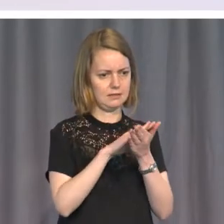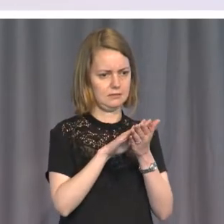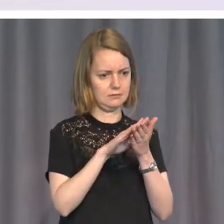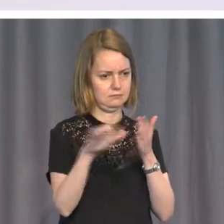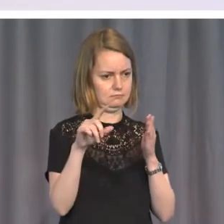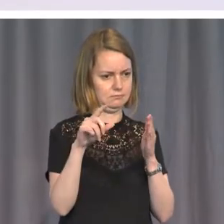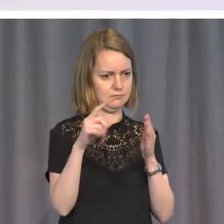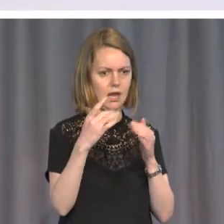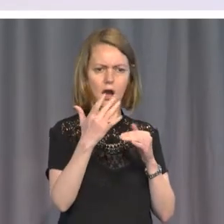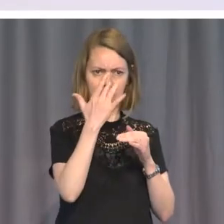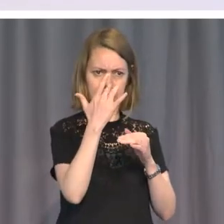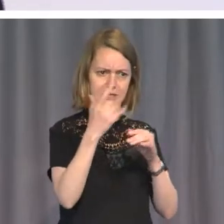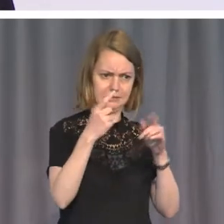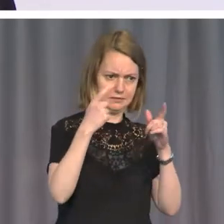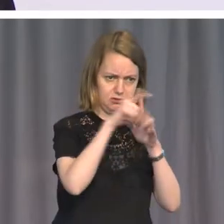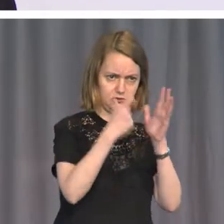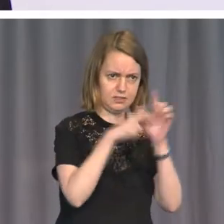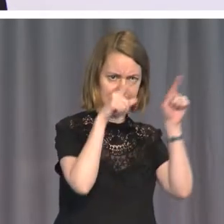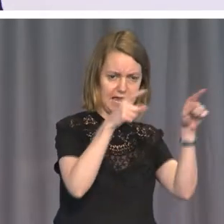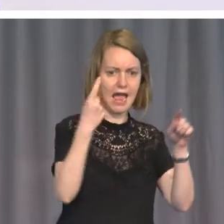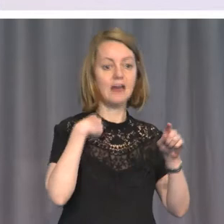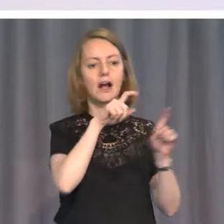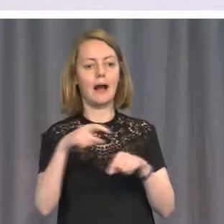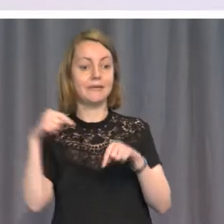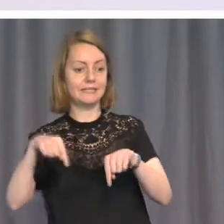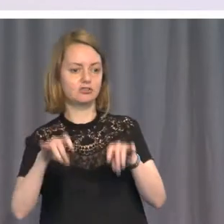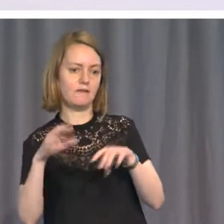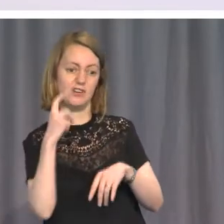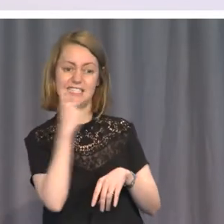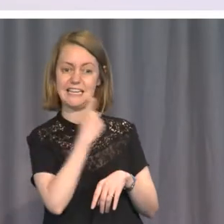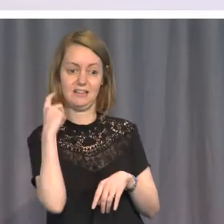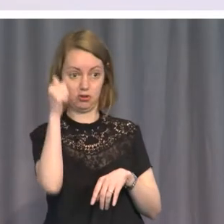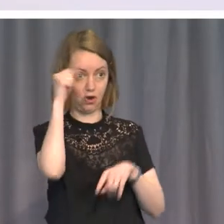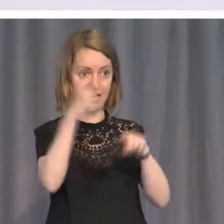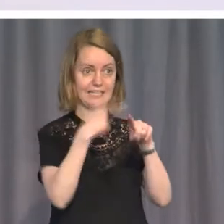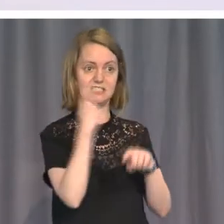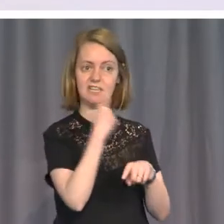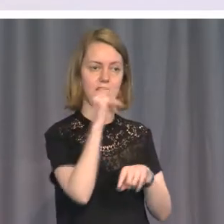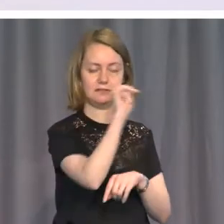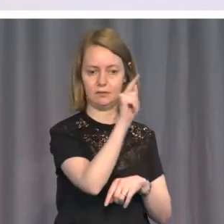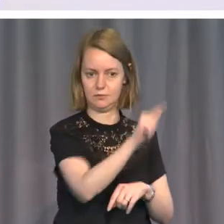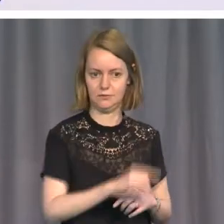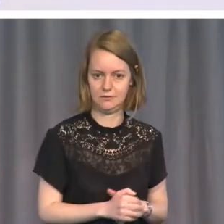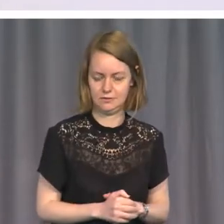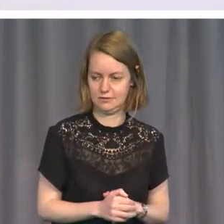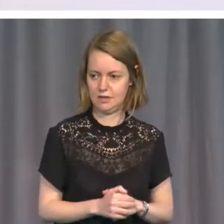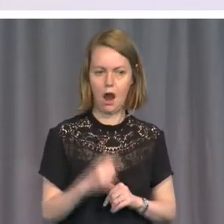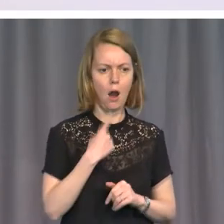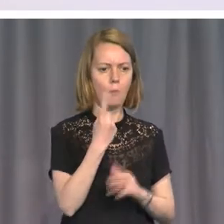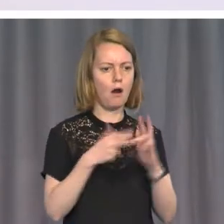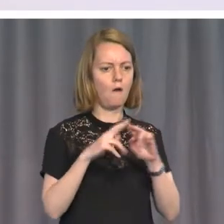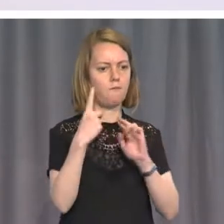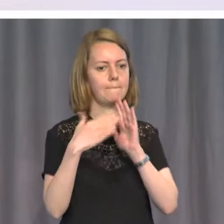you look at English teeth, you know, you'll understand why. I'm one of a million, actually,